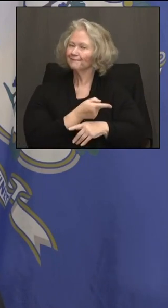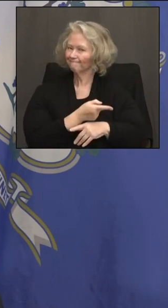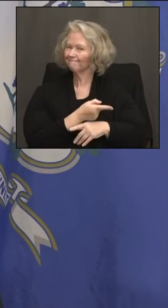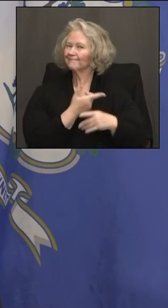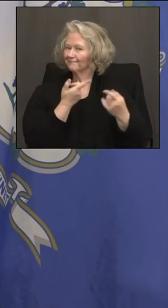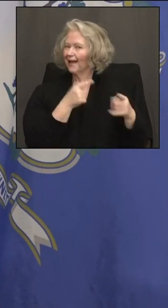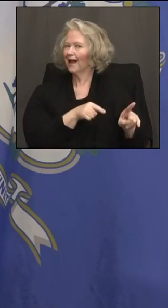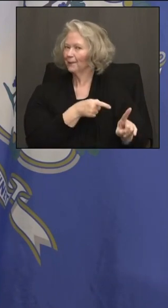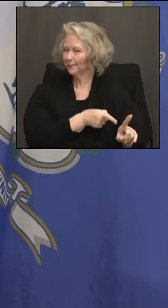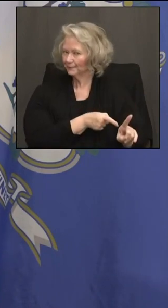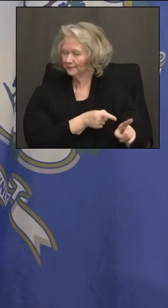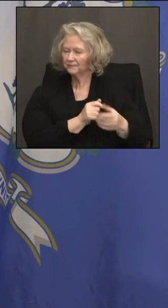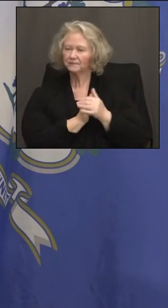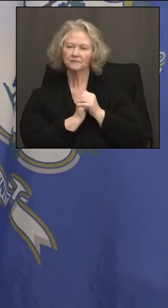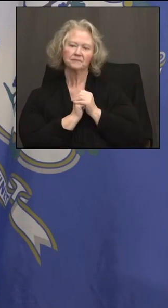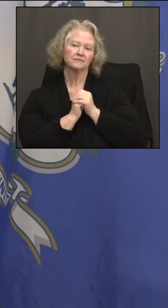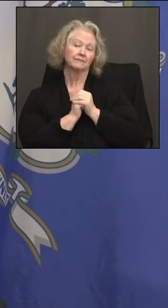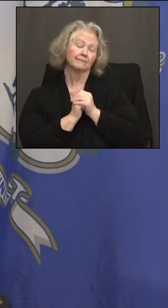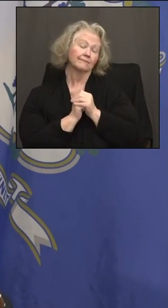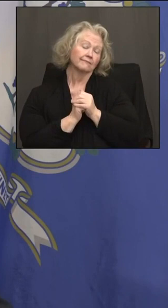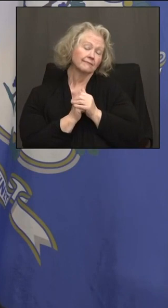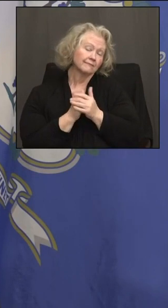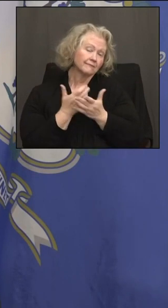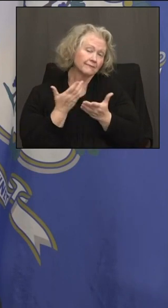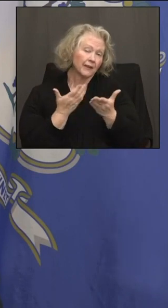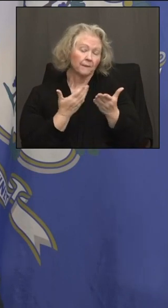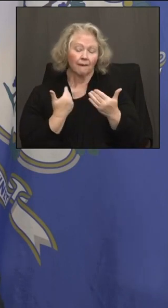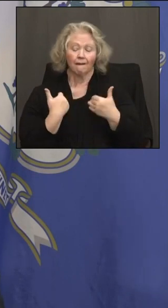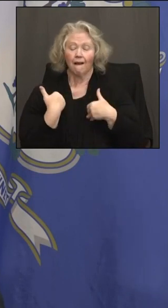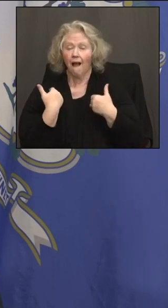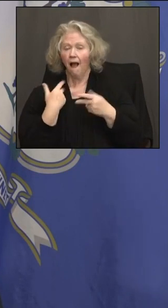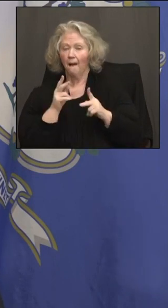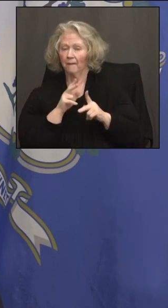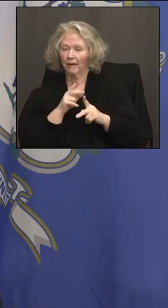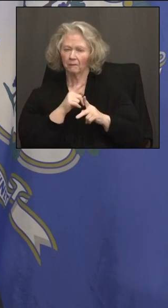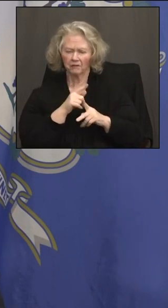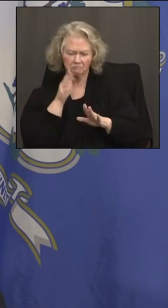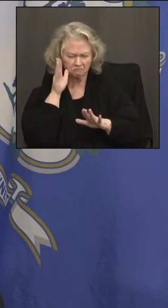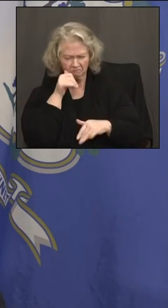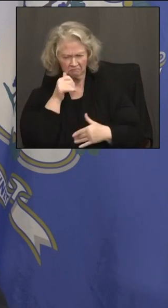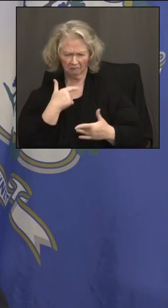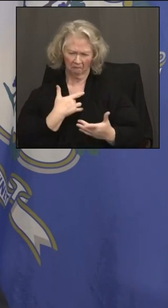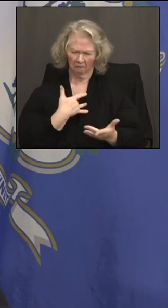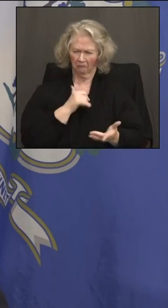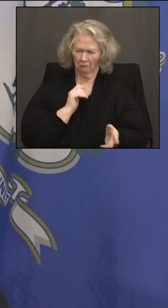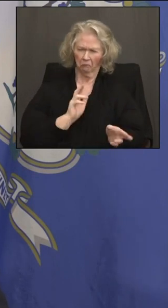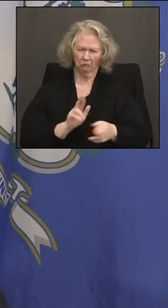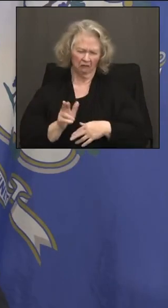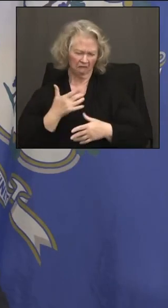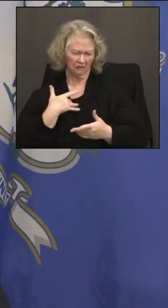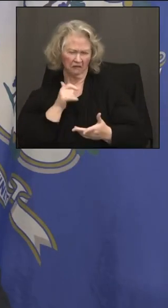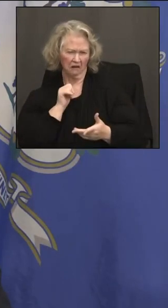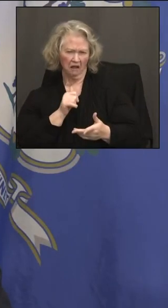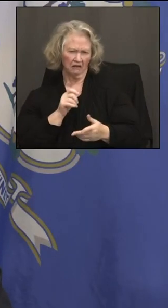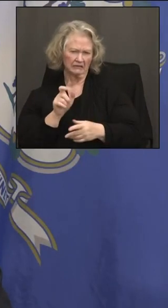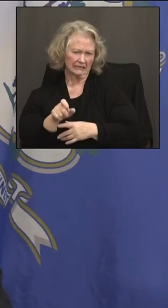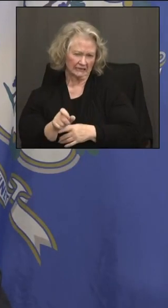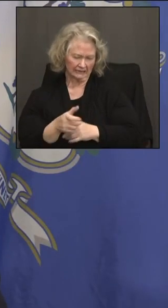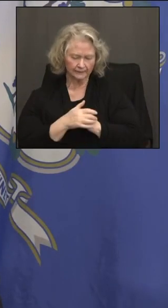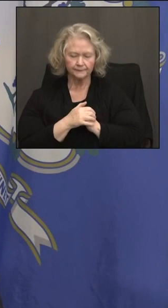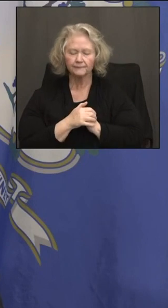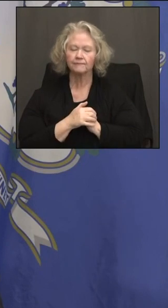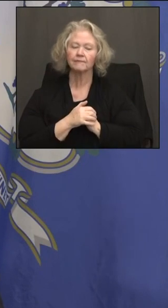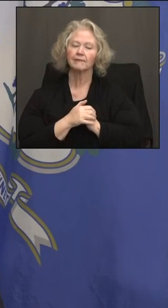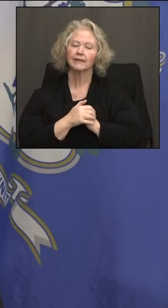We know that, you know, maybe younger people, the so-called invincibles, maybe don't feel quite the same urgency. And,